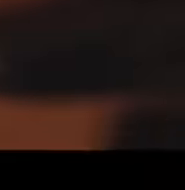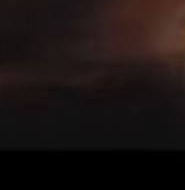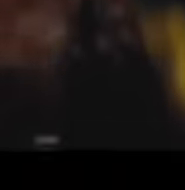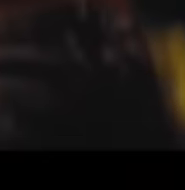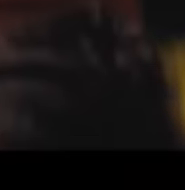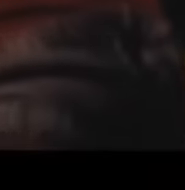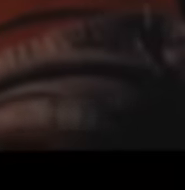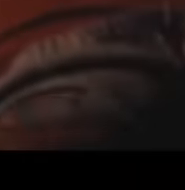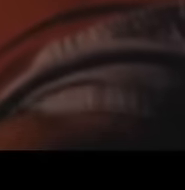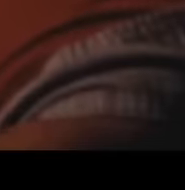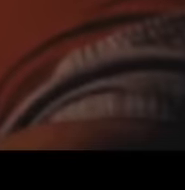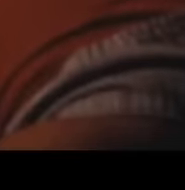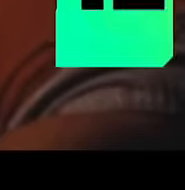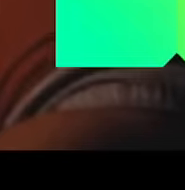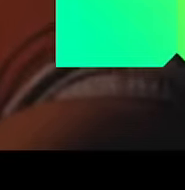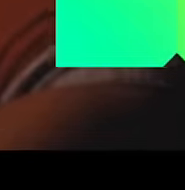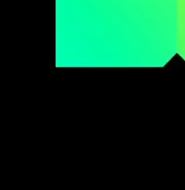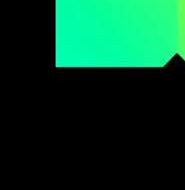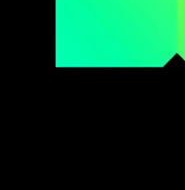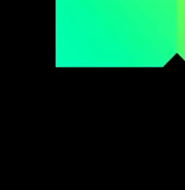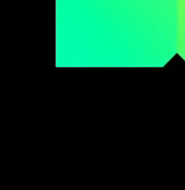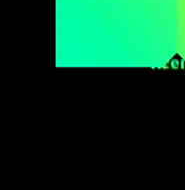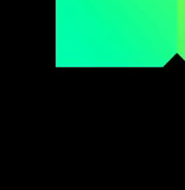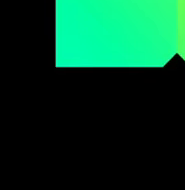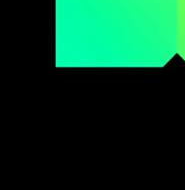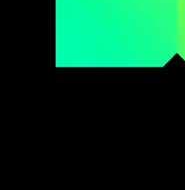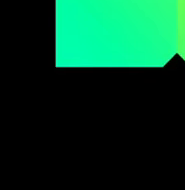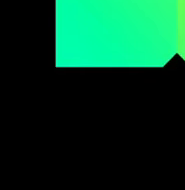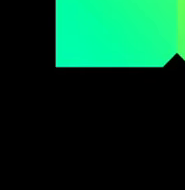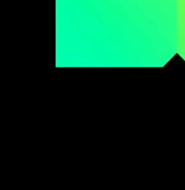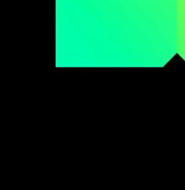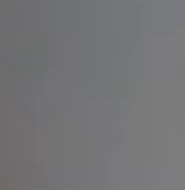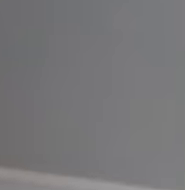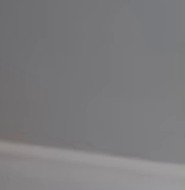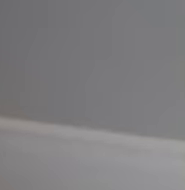We drink in white. Okay, again and again.